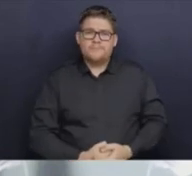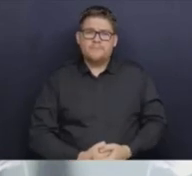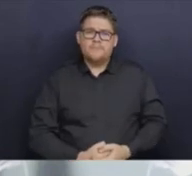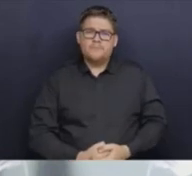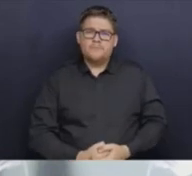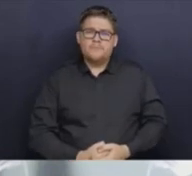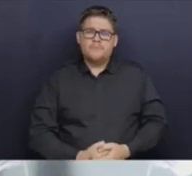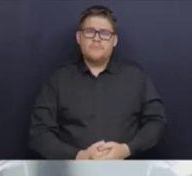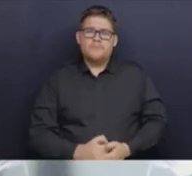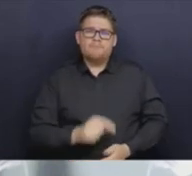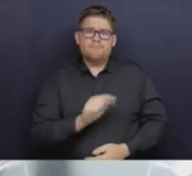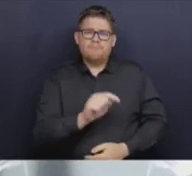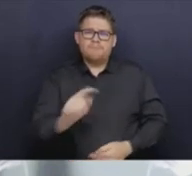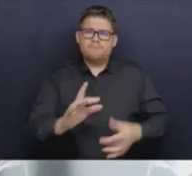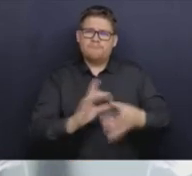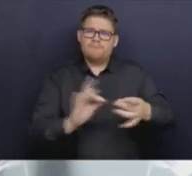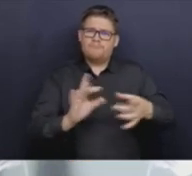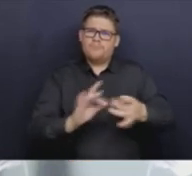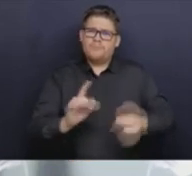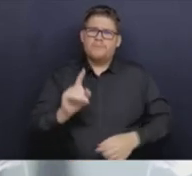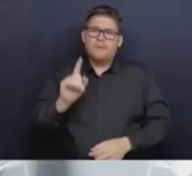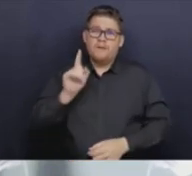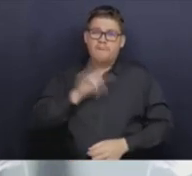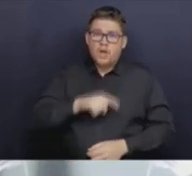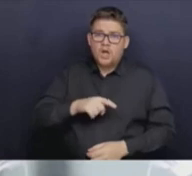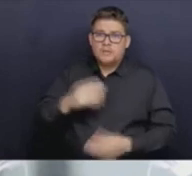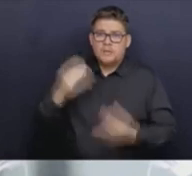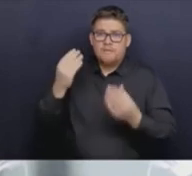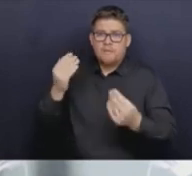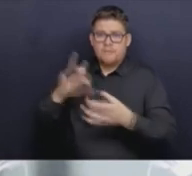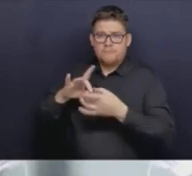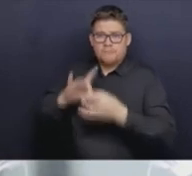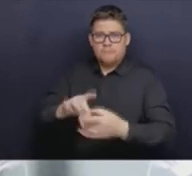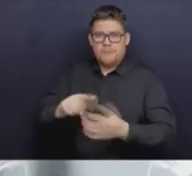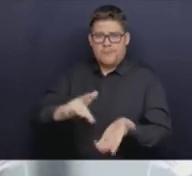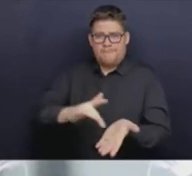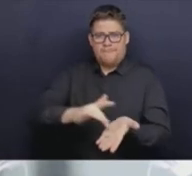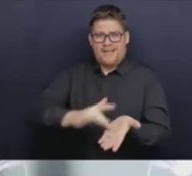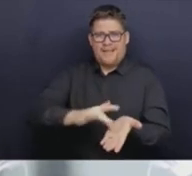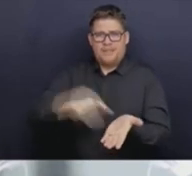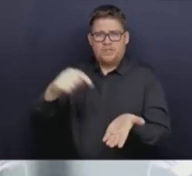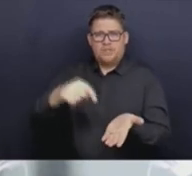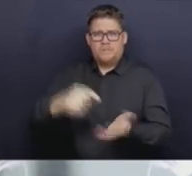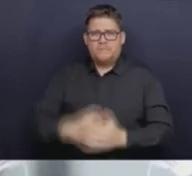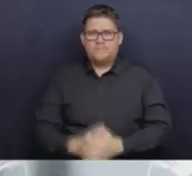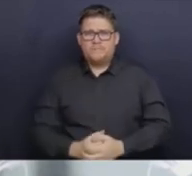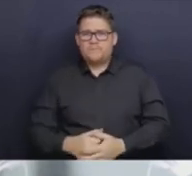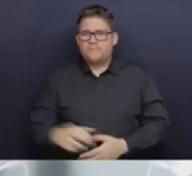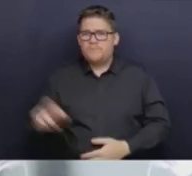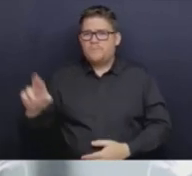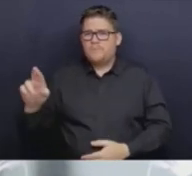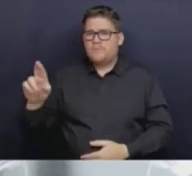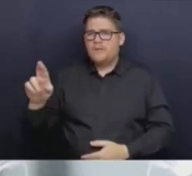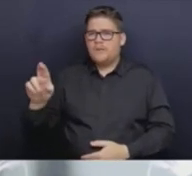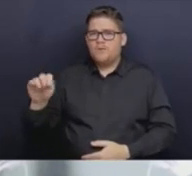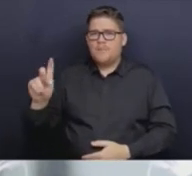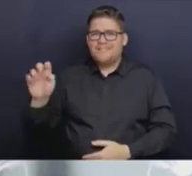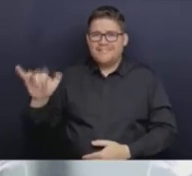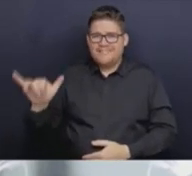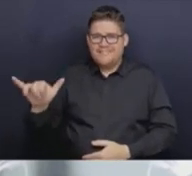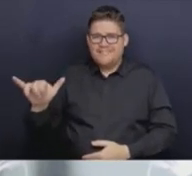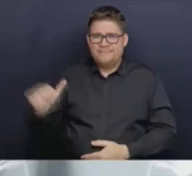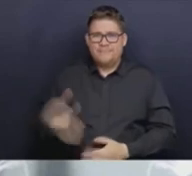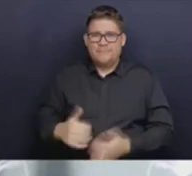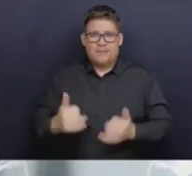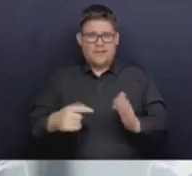there is a requirement to be truthful and evidence-based now. That is a professional requirement that all, well in